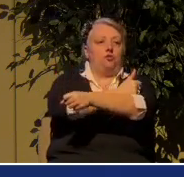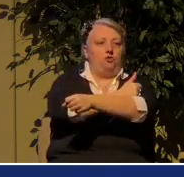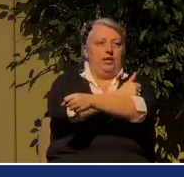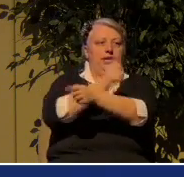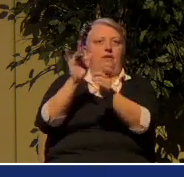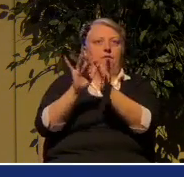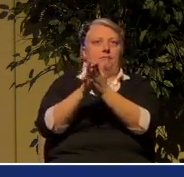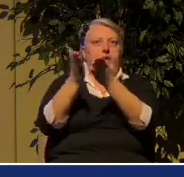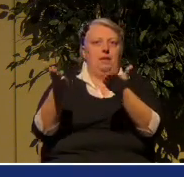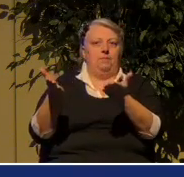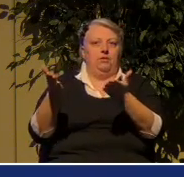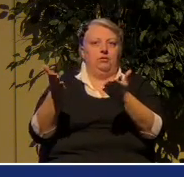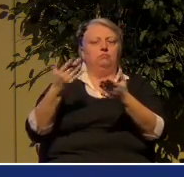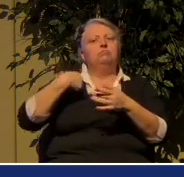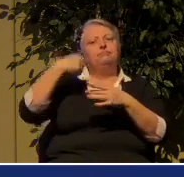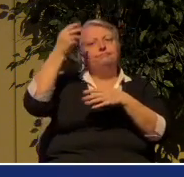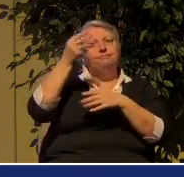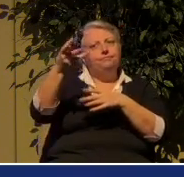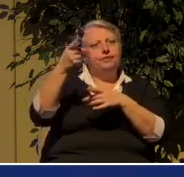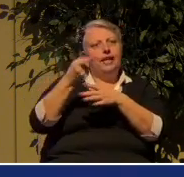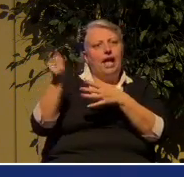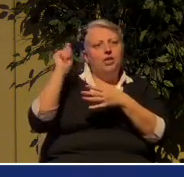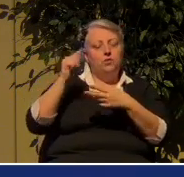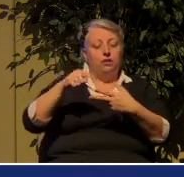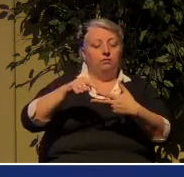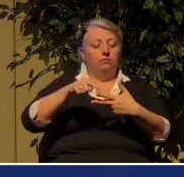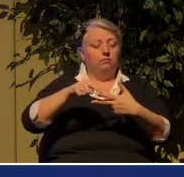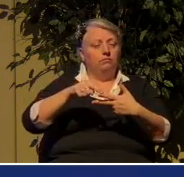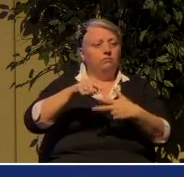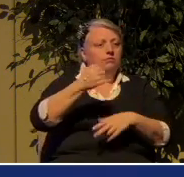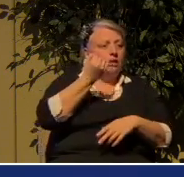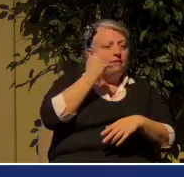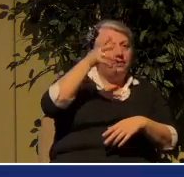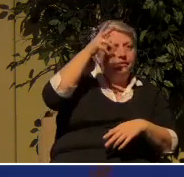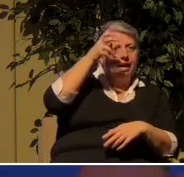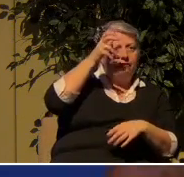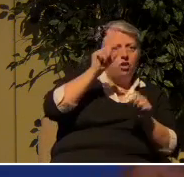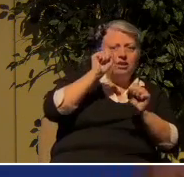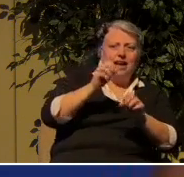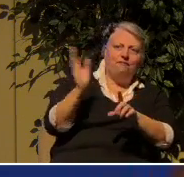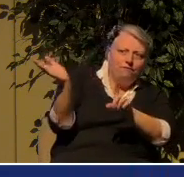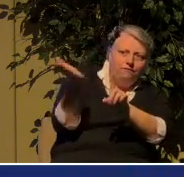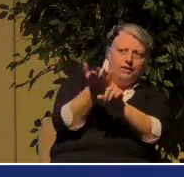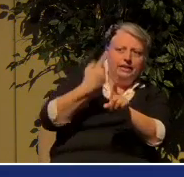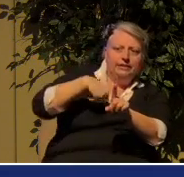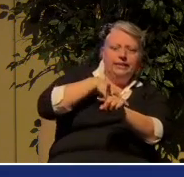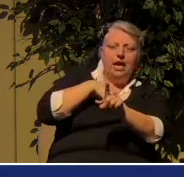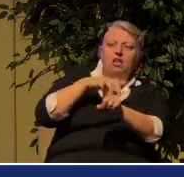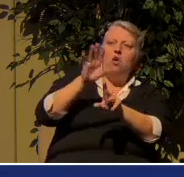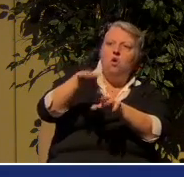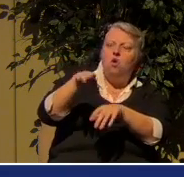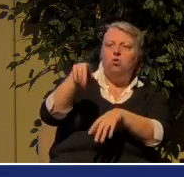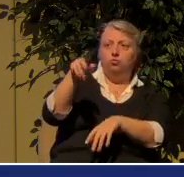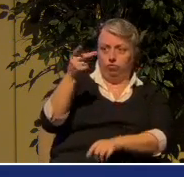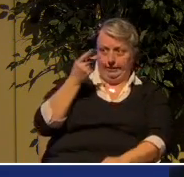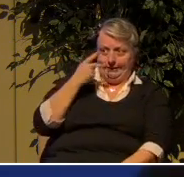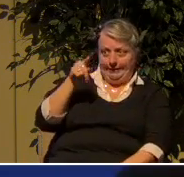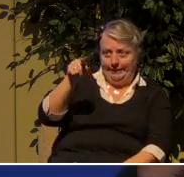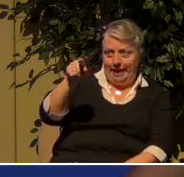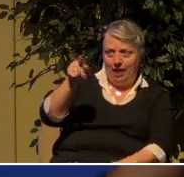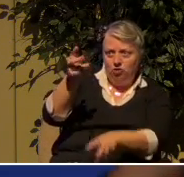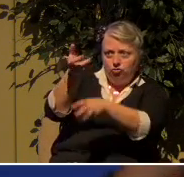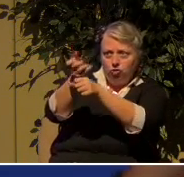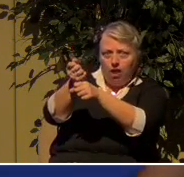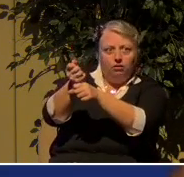I pointed out last week, if the devil can convince us to trust what our eyes see, what our